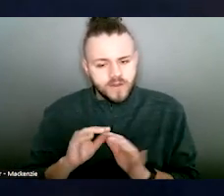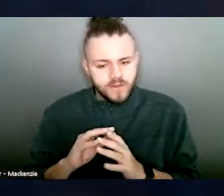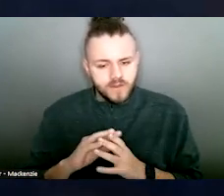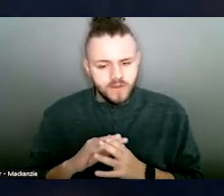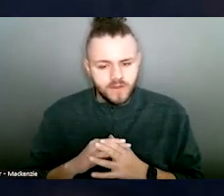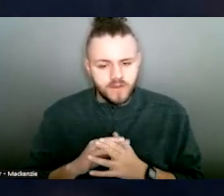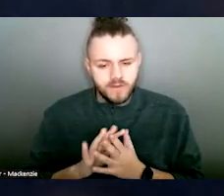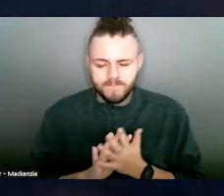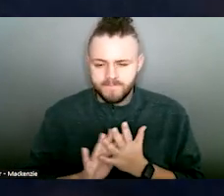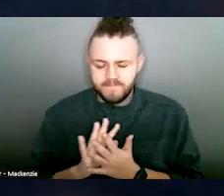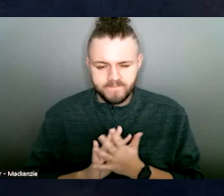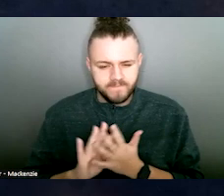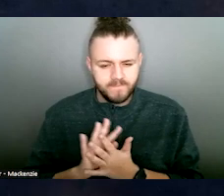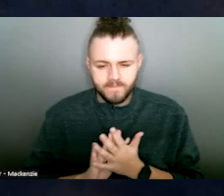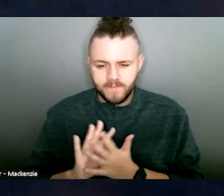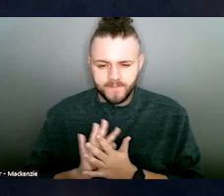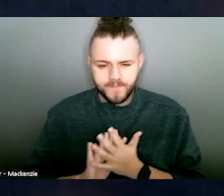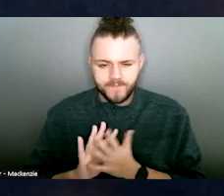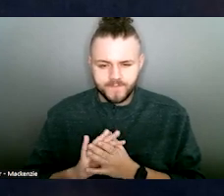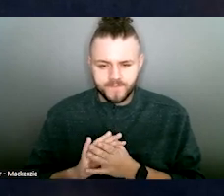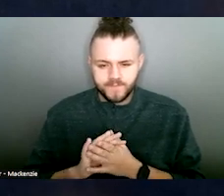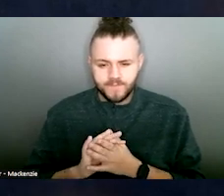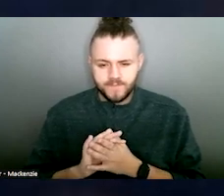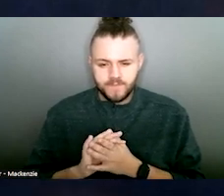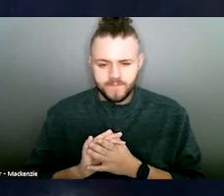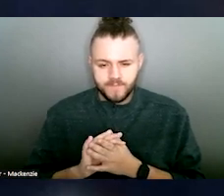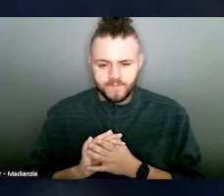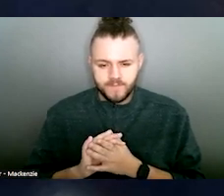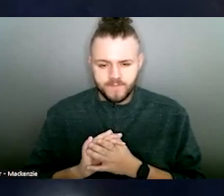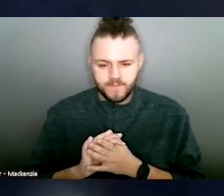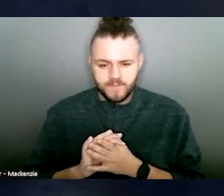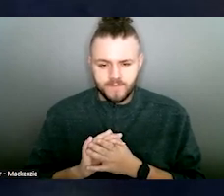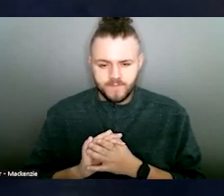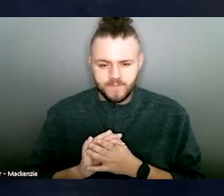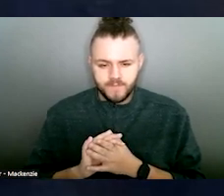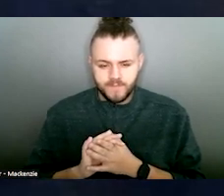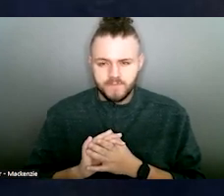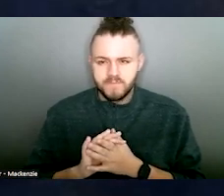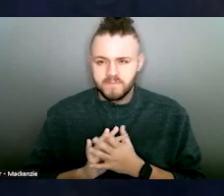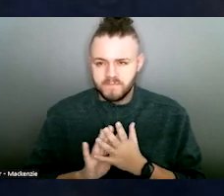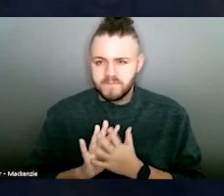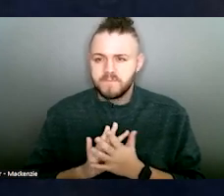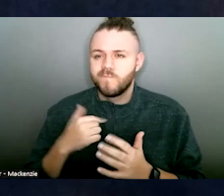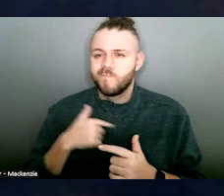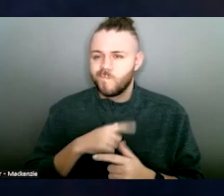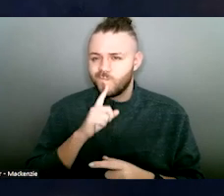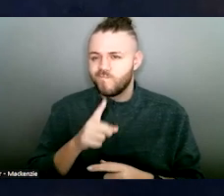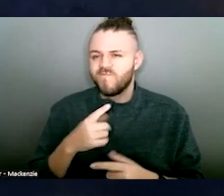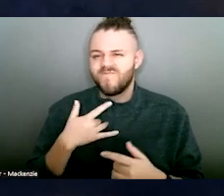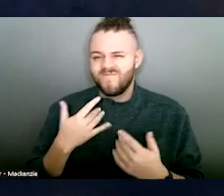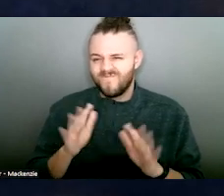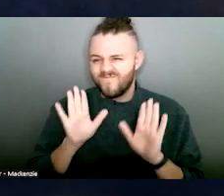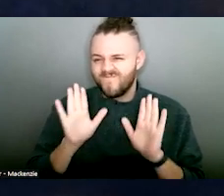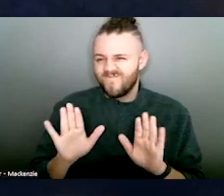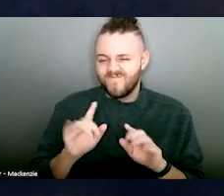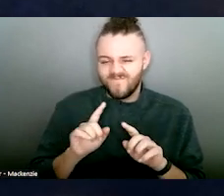violence programs, choices. The need wasn't so great, but we are very fortunate to have this program. In 2022,